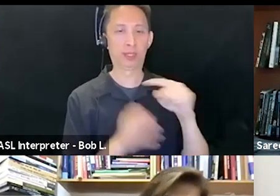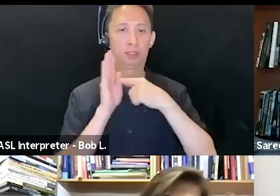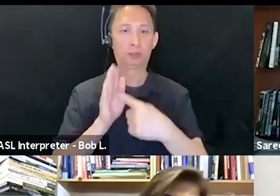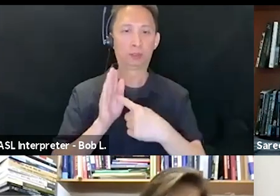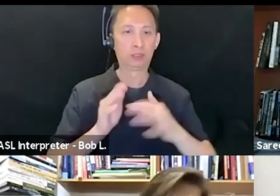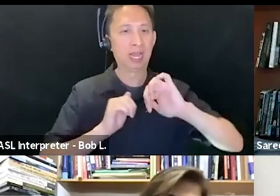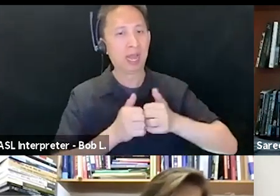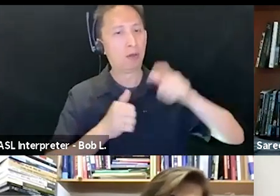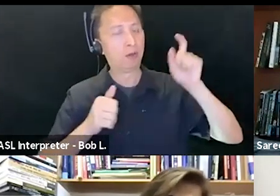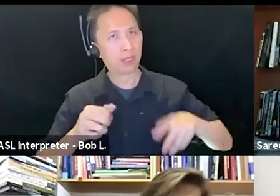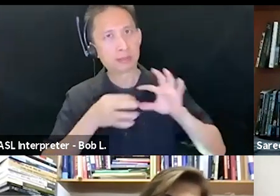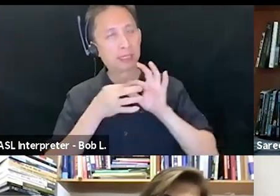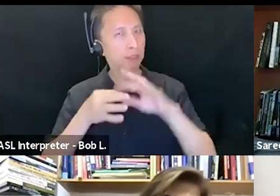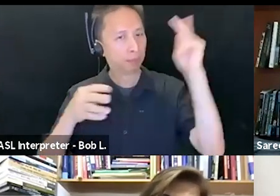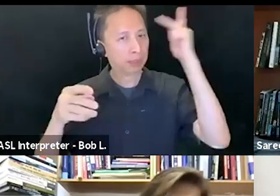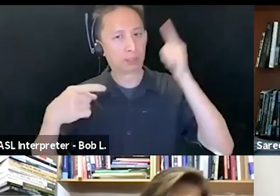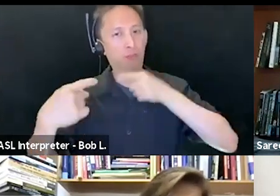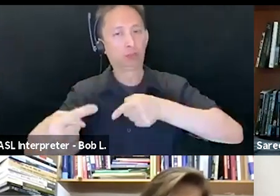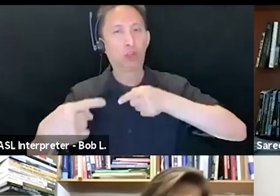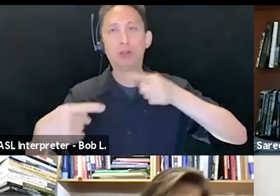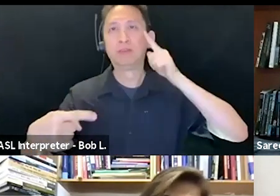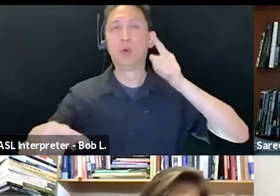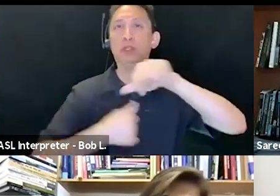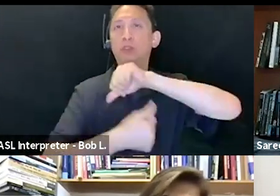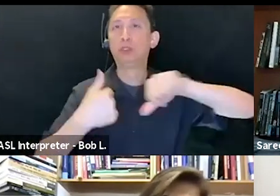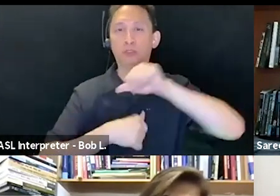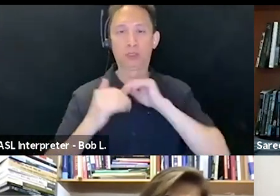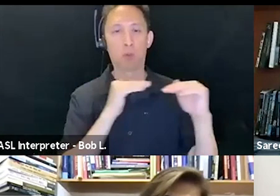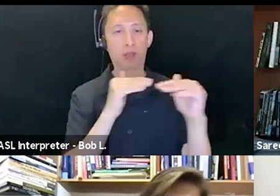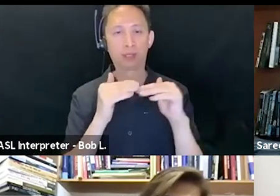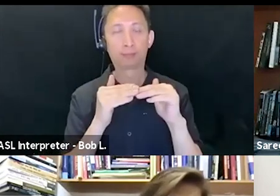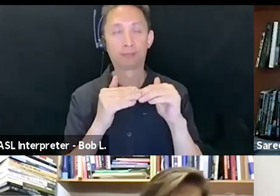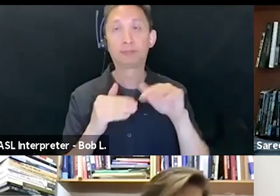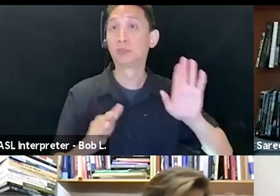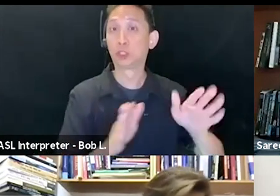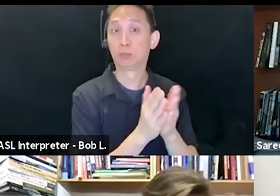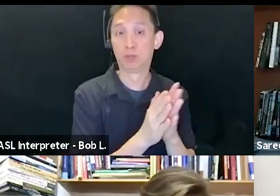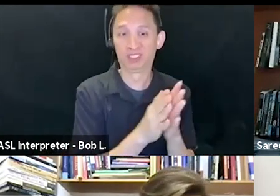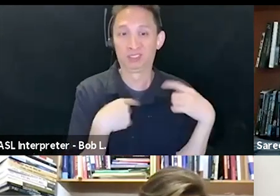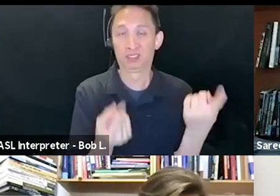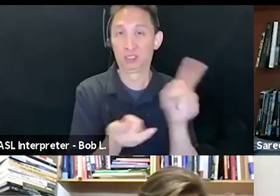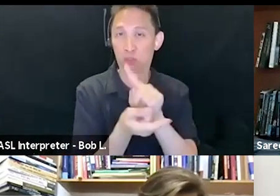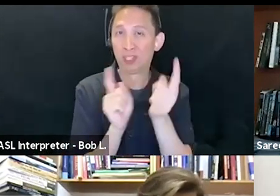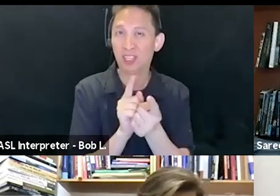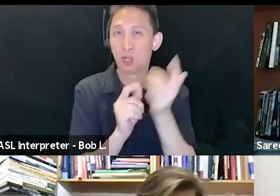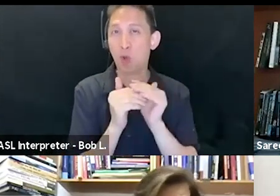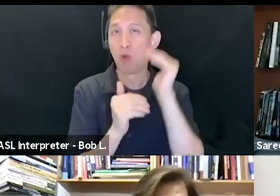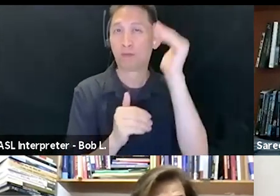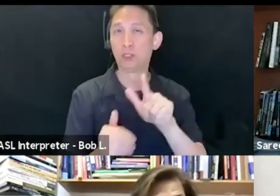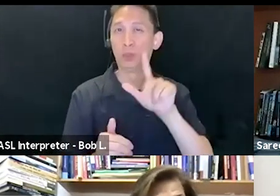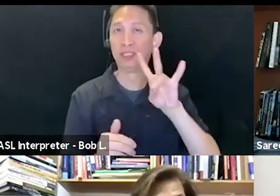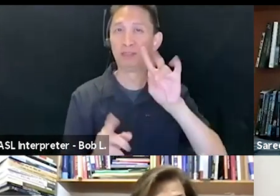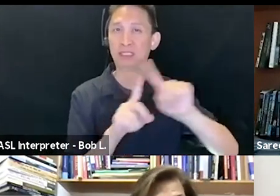equality, most important in our time. Her books have been translated in more than 27 languages. Judith has been